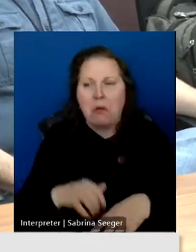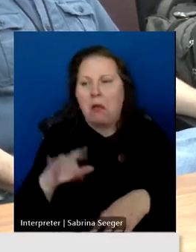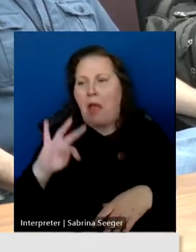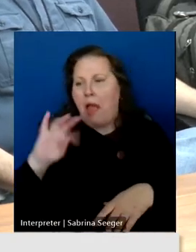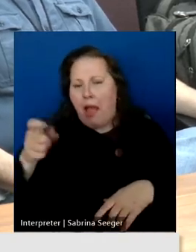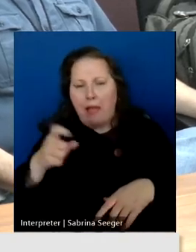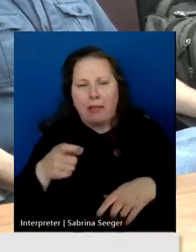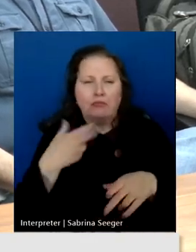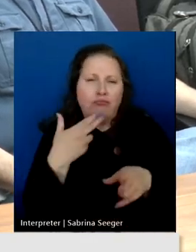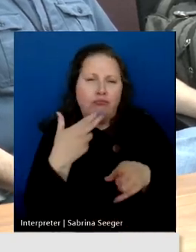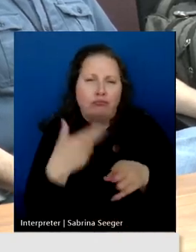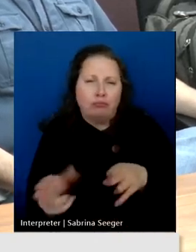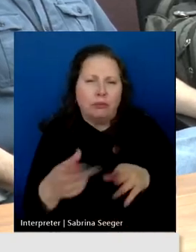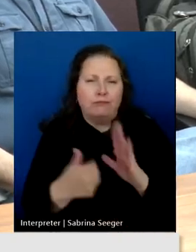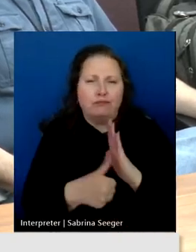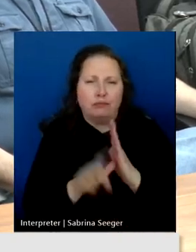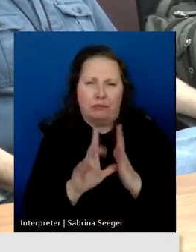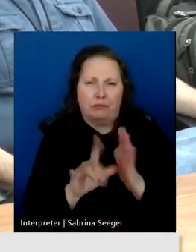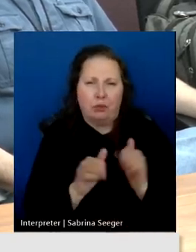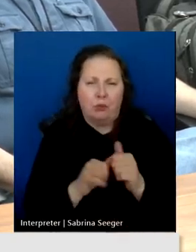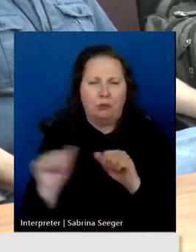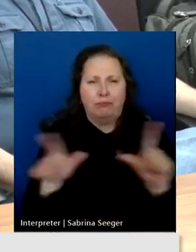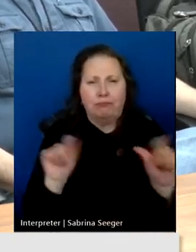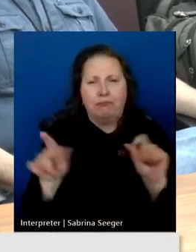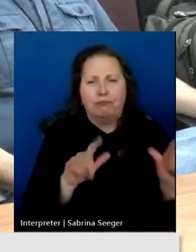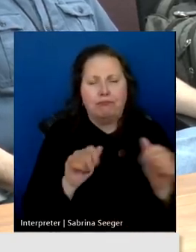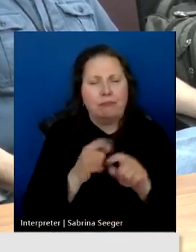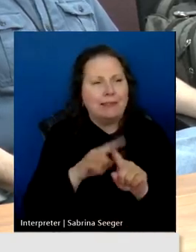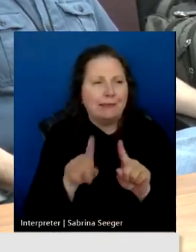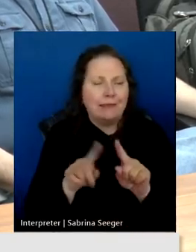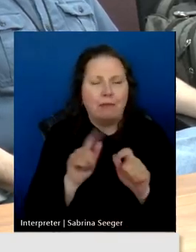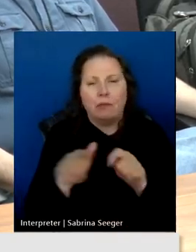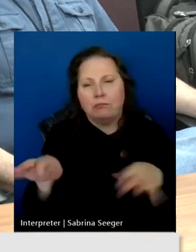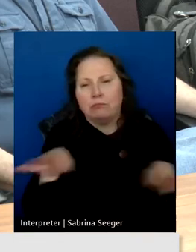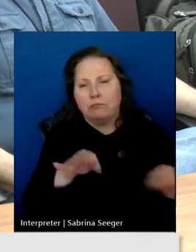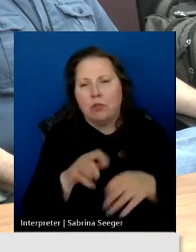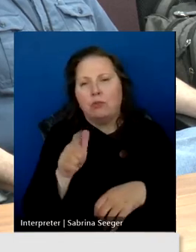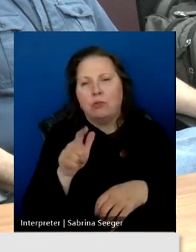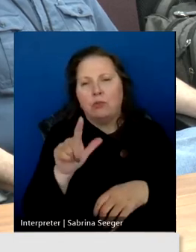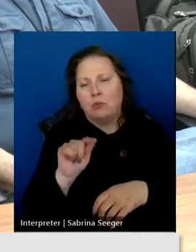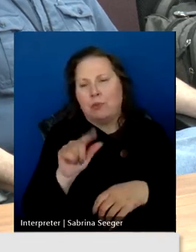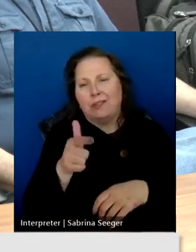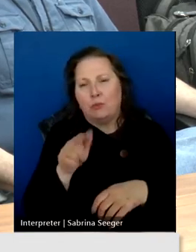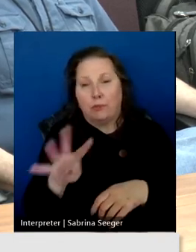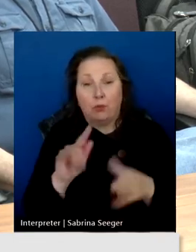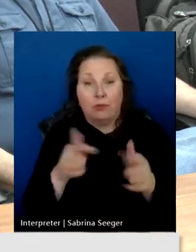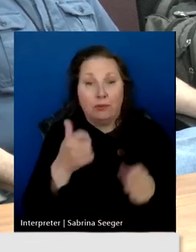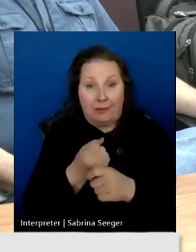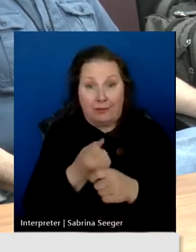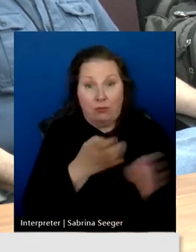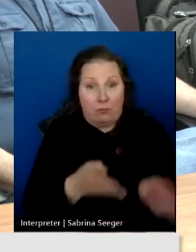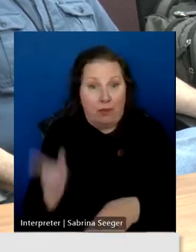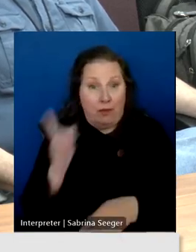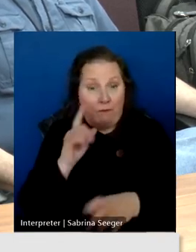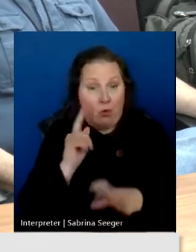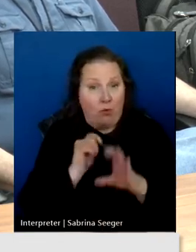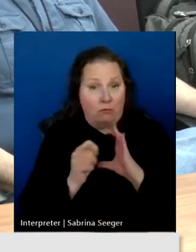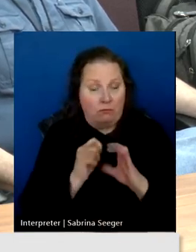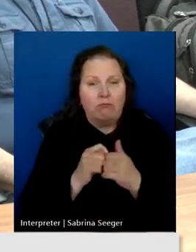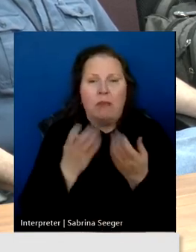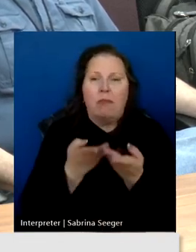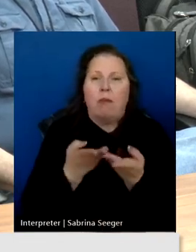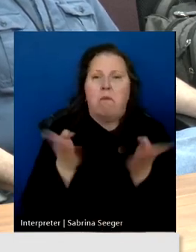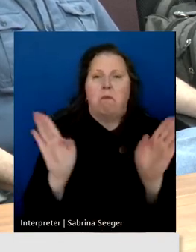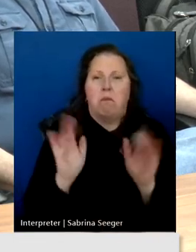briefly go over a slide deck which describes the 2024 10-year telecom plan, and then we will open up the